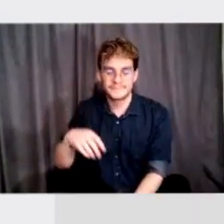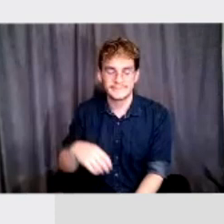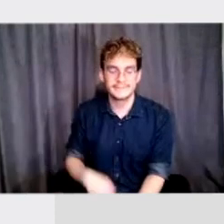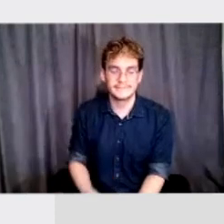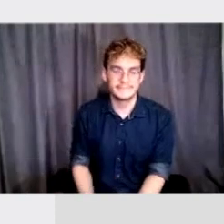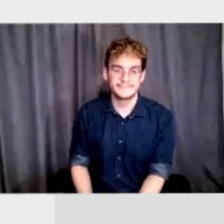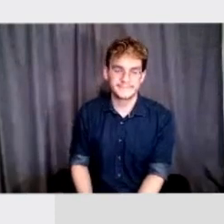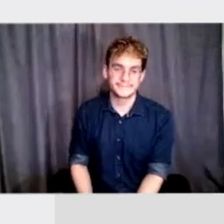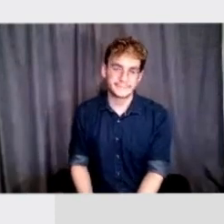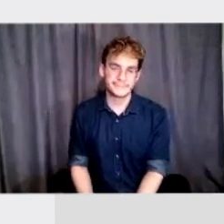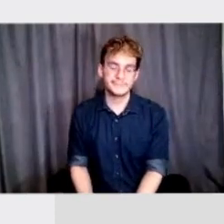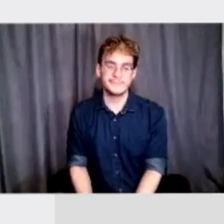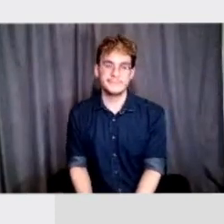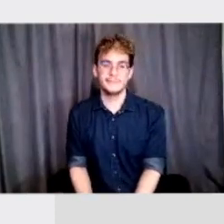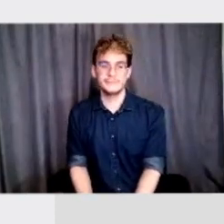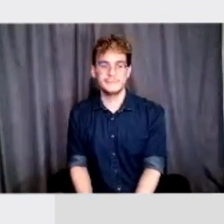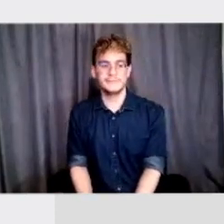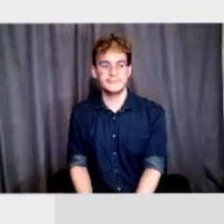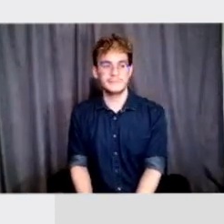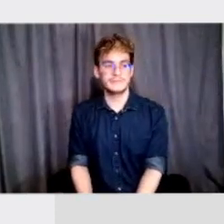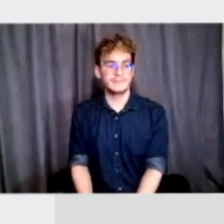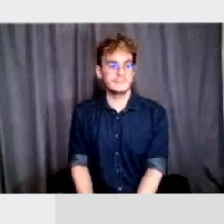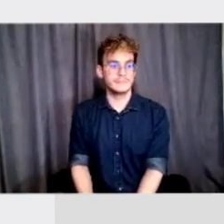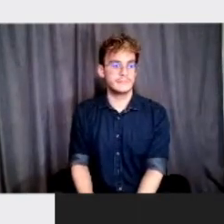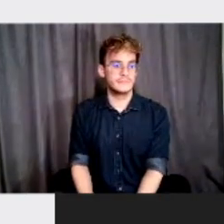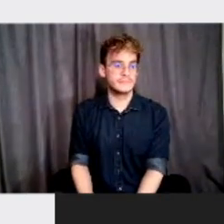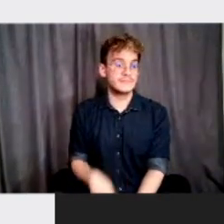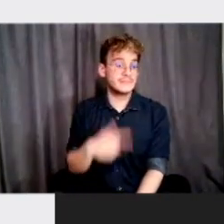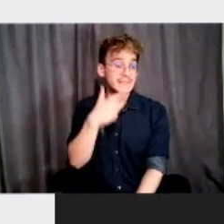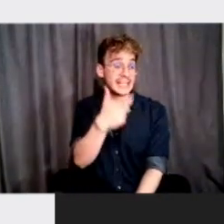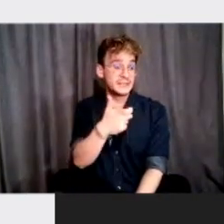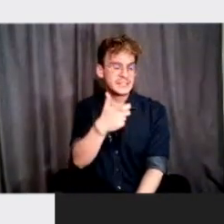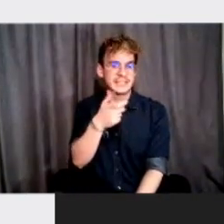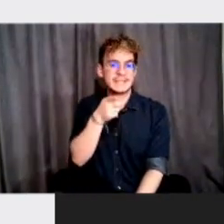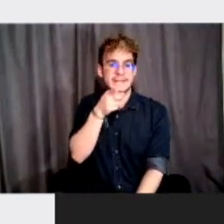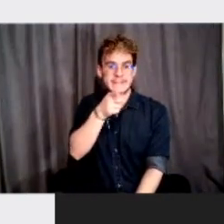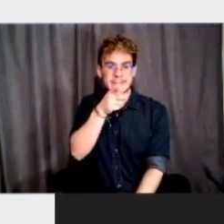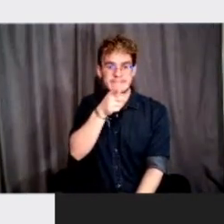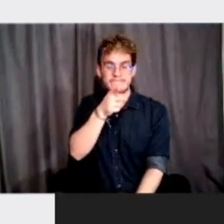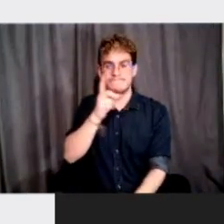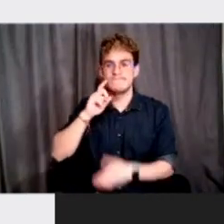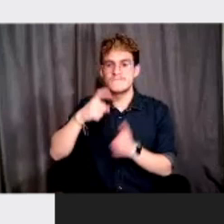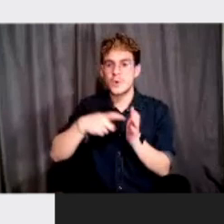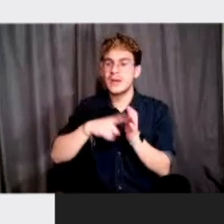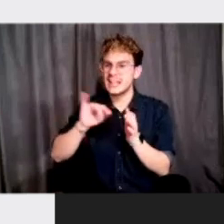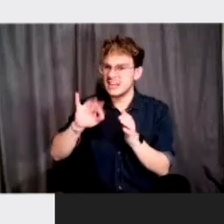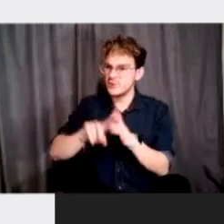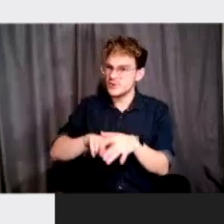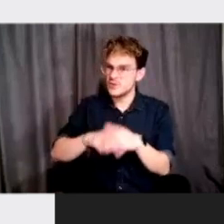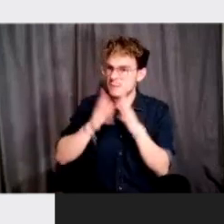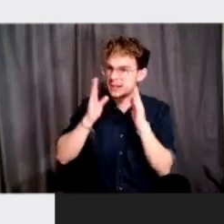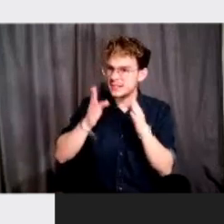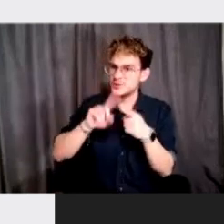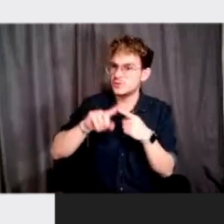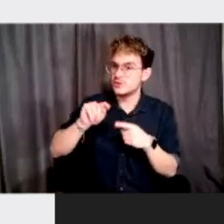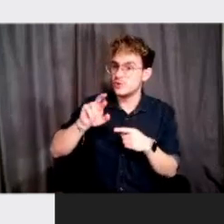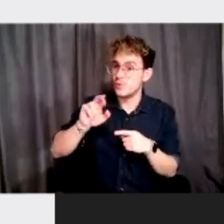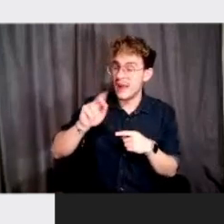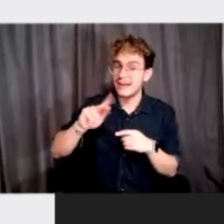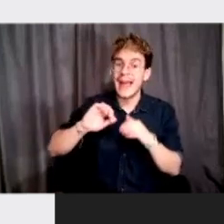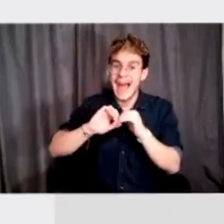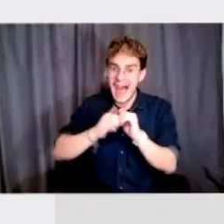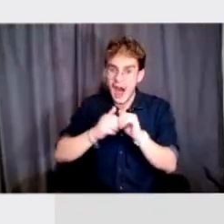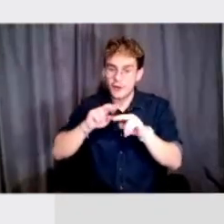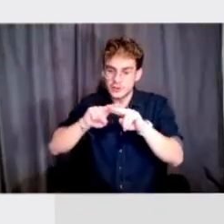communicate the map is live. Um, but the interesting theory thing here, if you notice, if you start paying attention to the tracks is how it really, the tracks